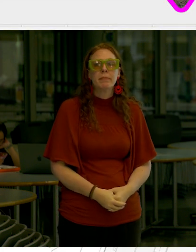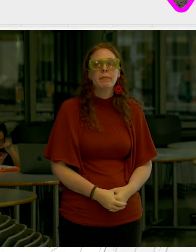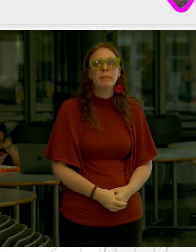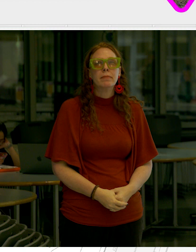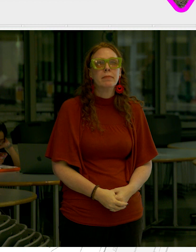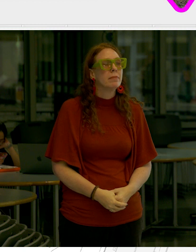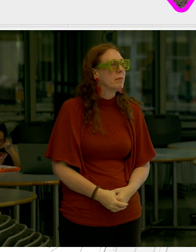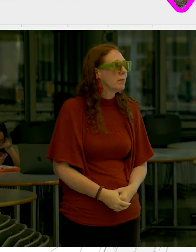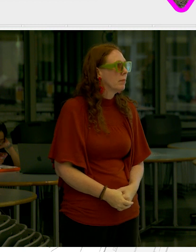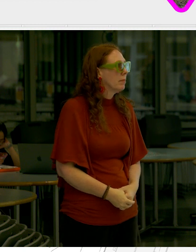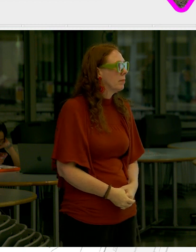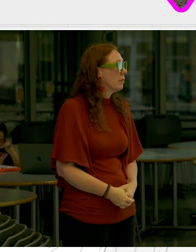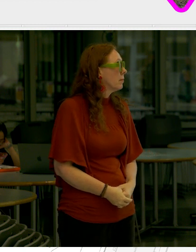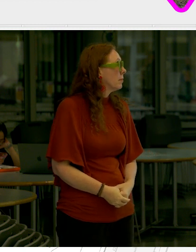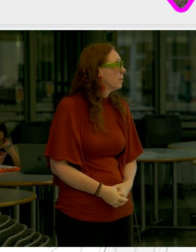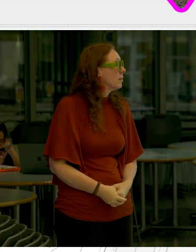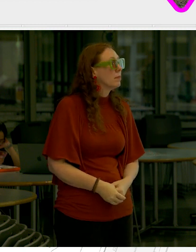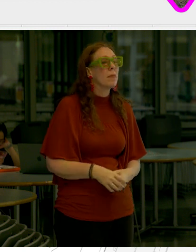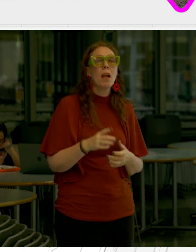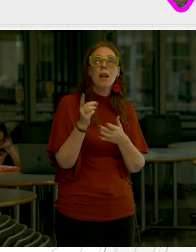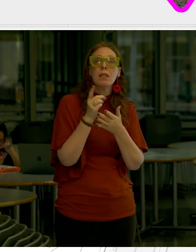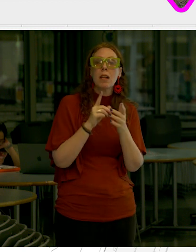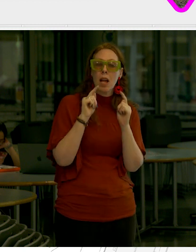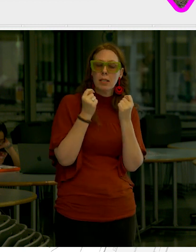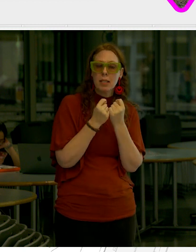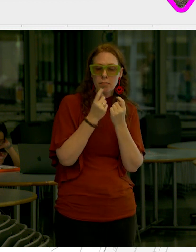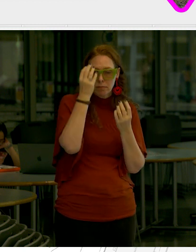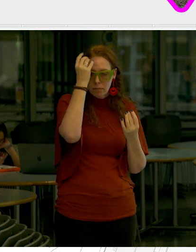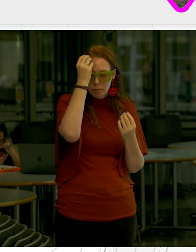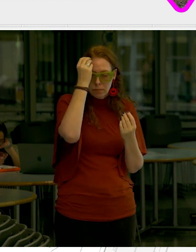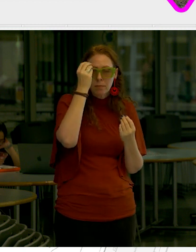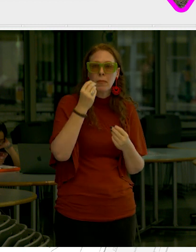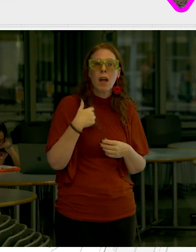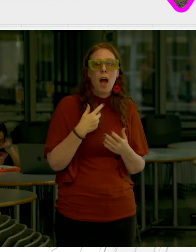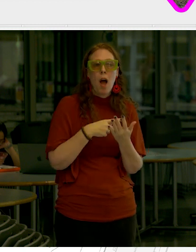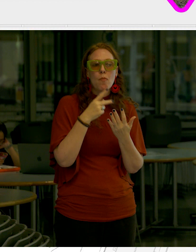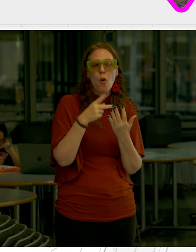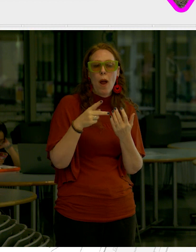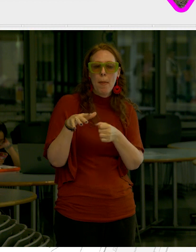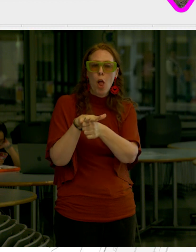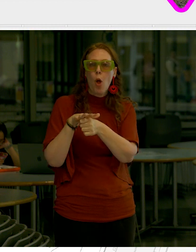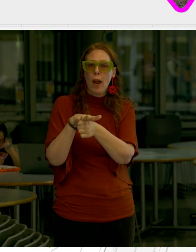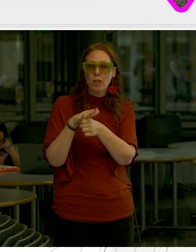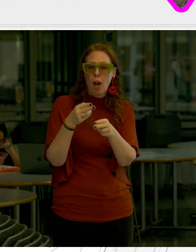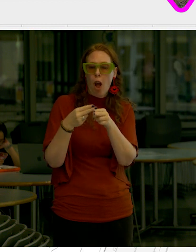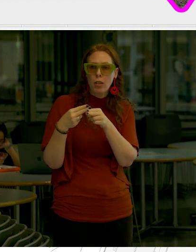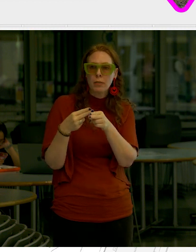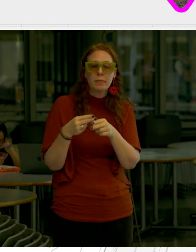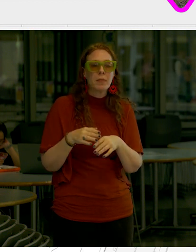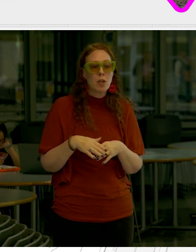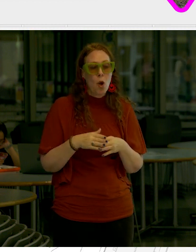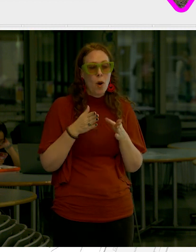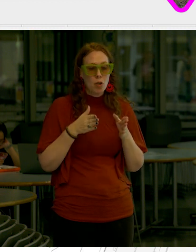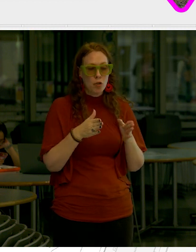and this is something that the design team and the authority have come up with we call these program locations where at the